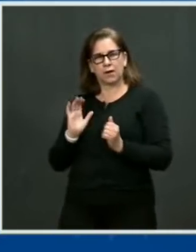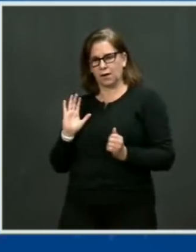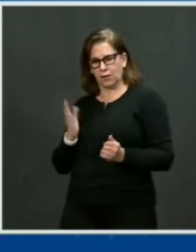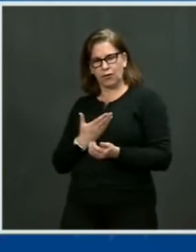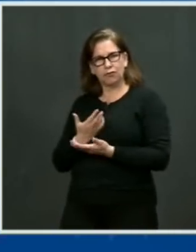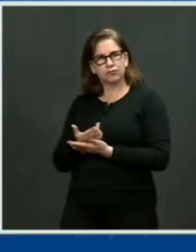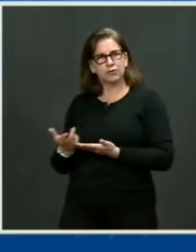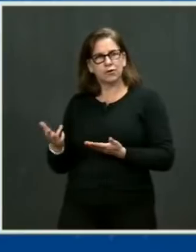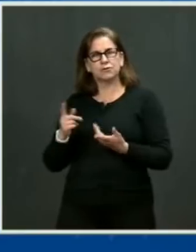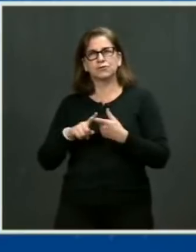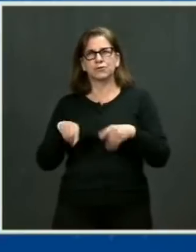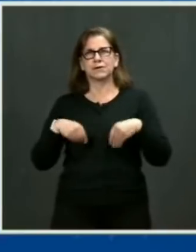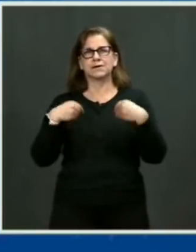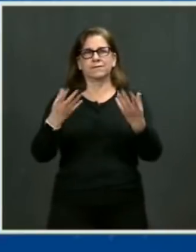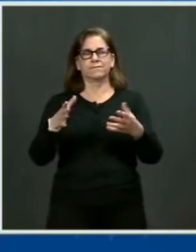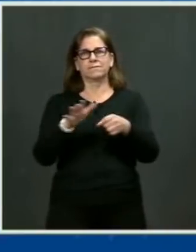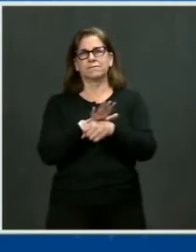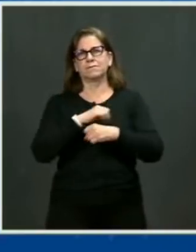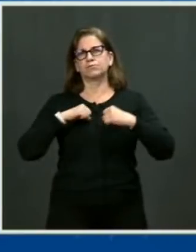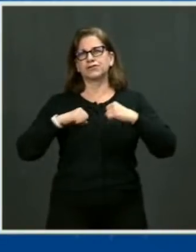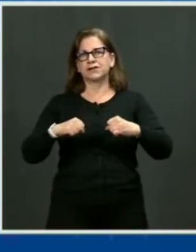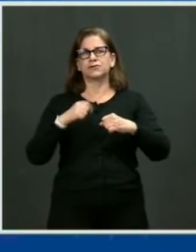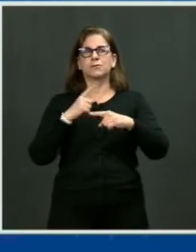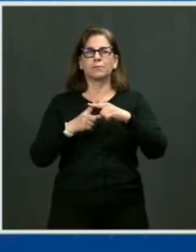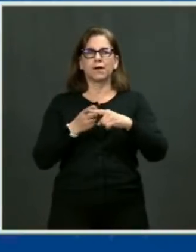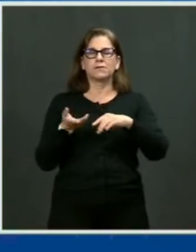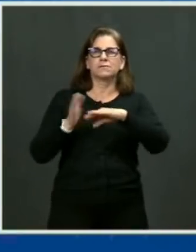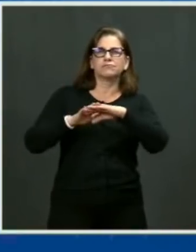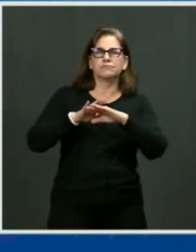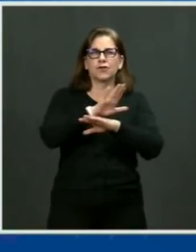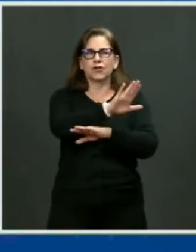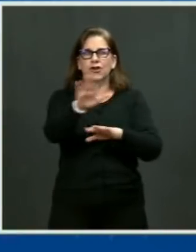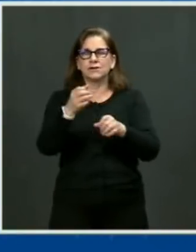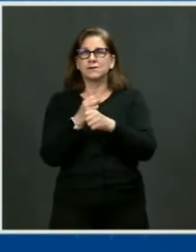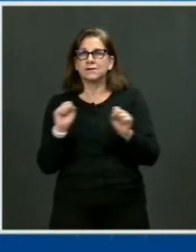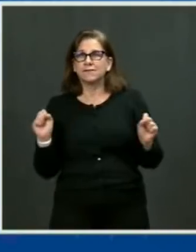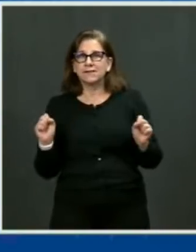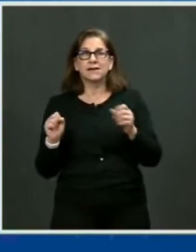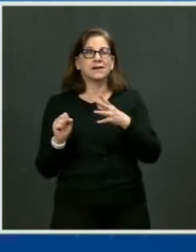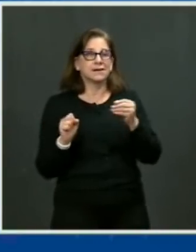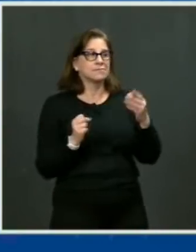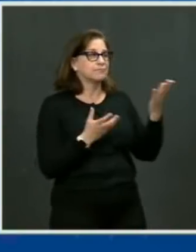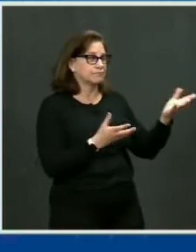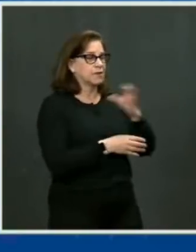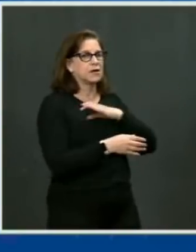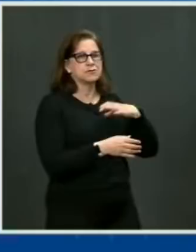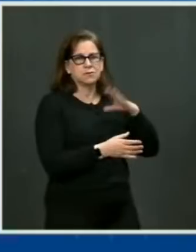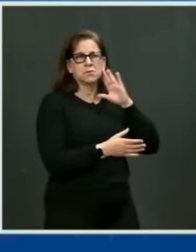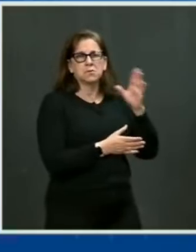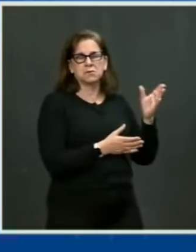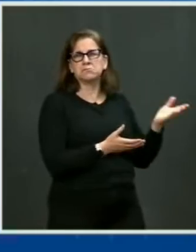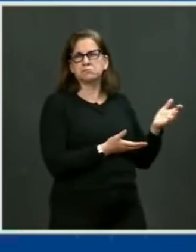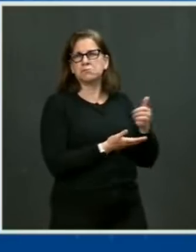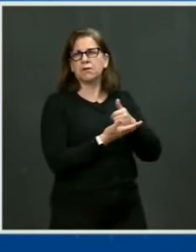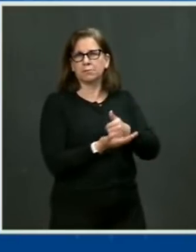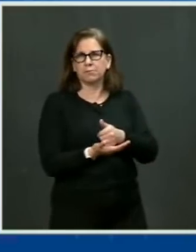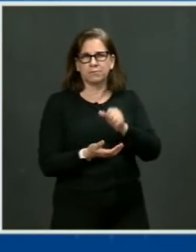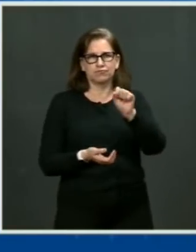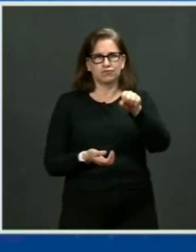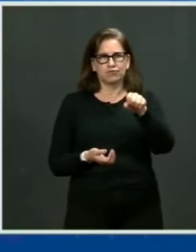But there's much more that Congress can do to help that effort. And they can do it right now.